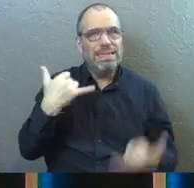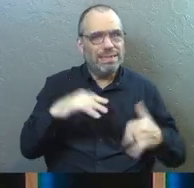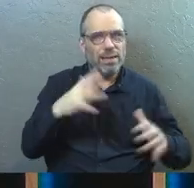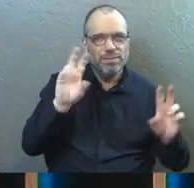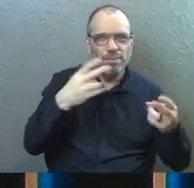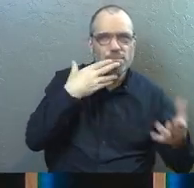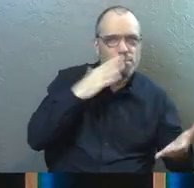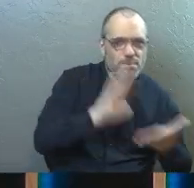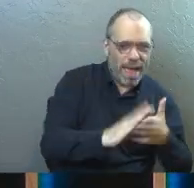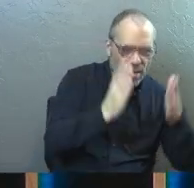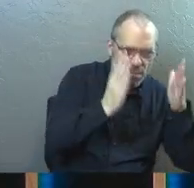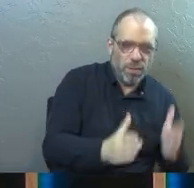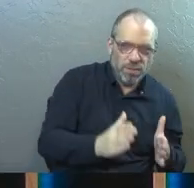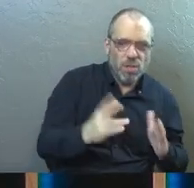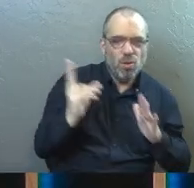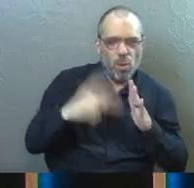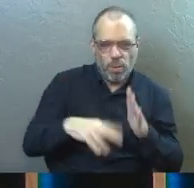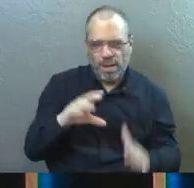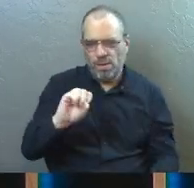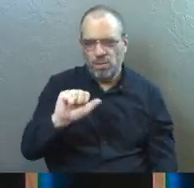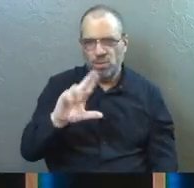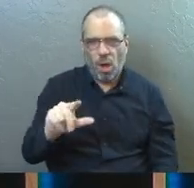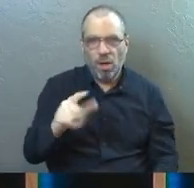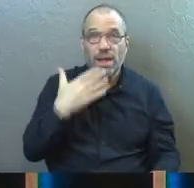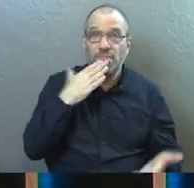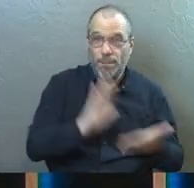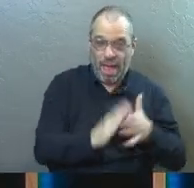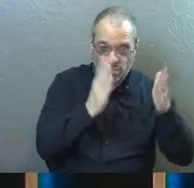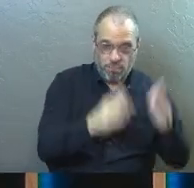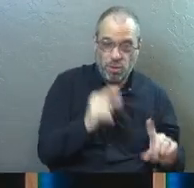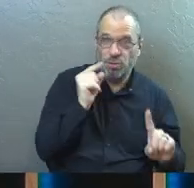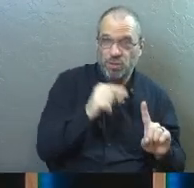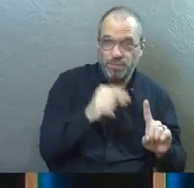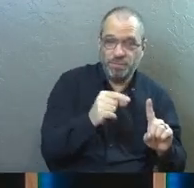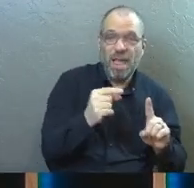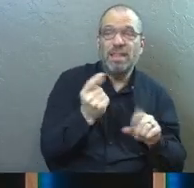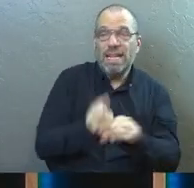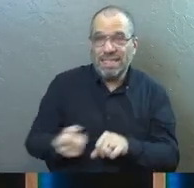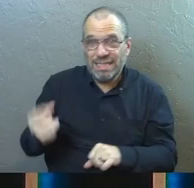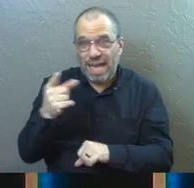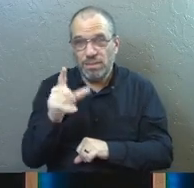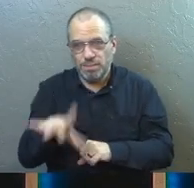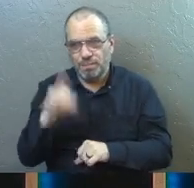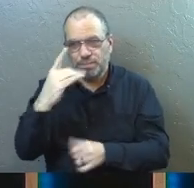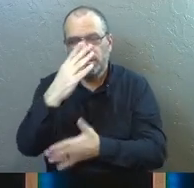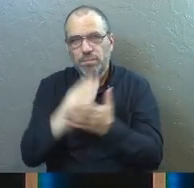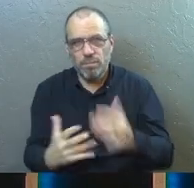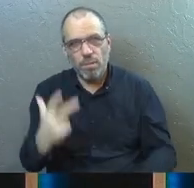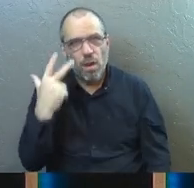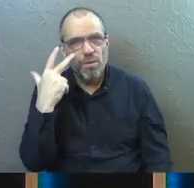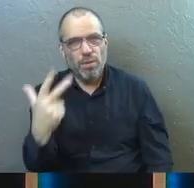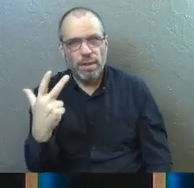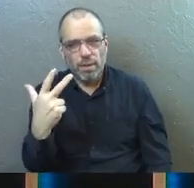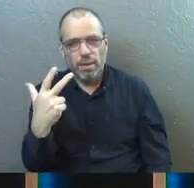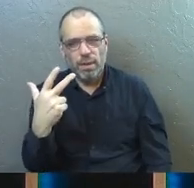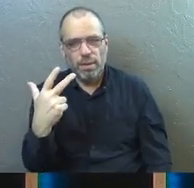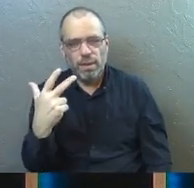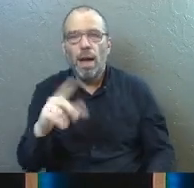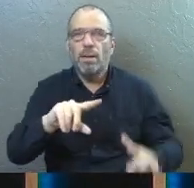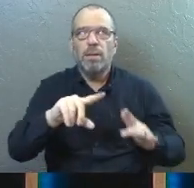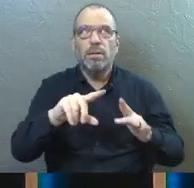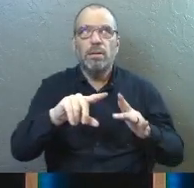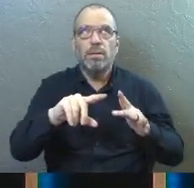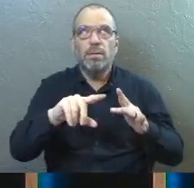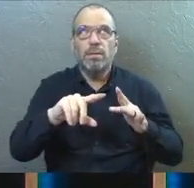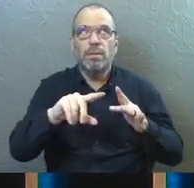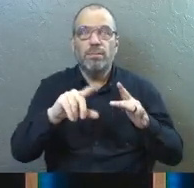guy. Amen. So we're going to read about Saul, the bad guy today. And then next year, we'll pick up part three. Let's start